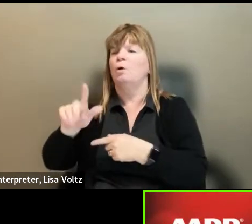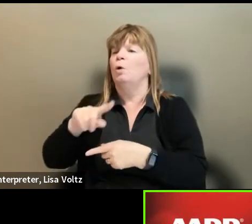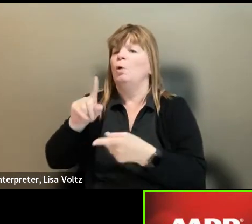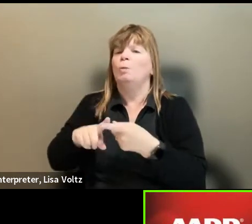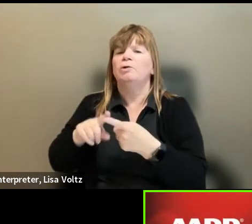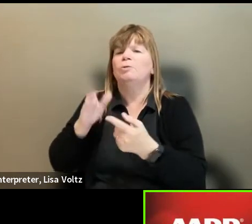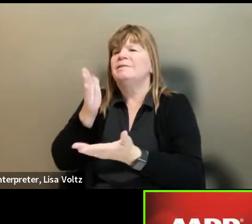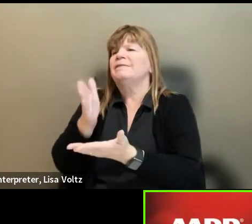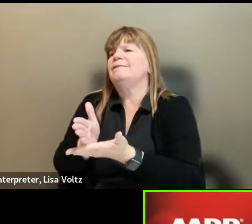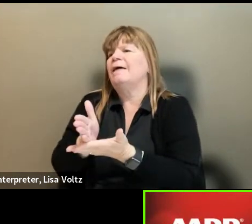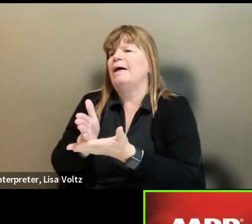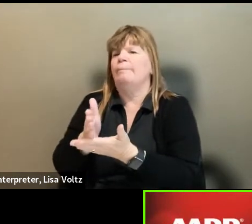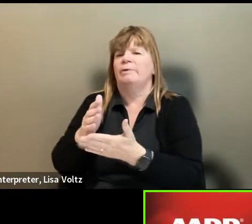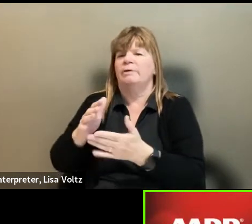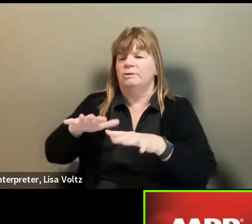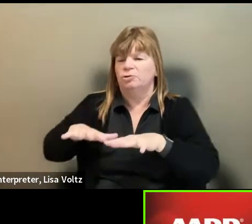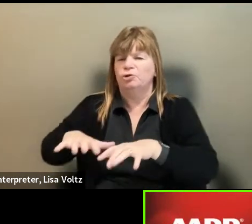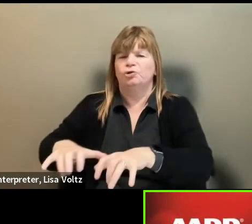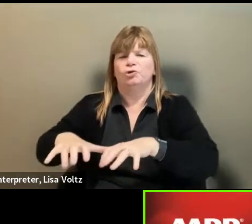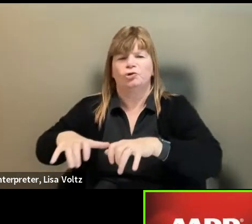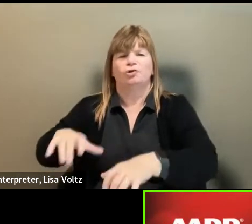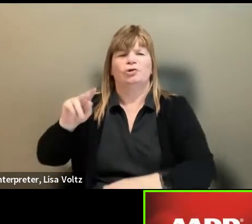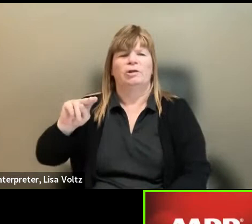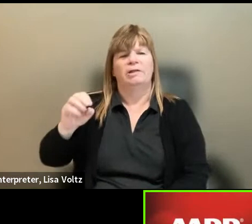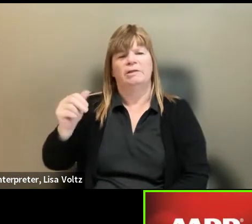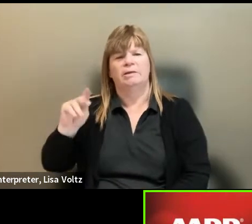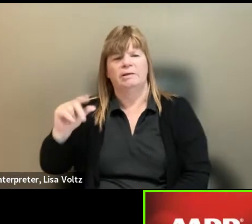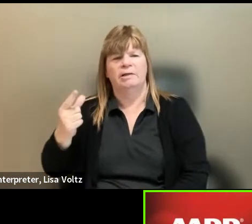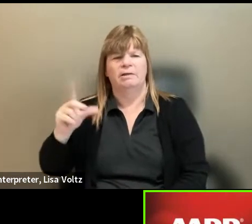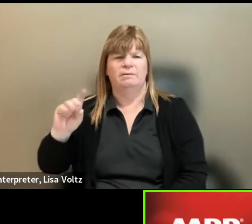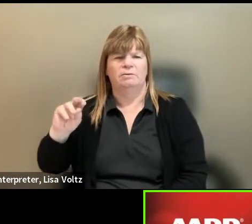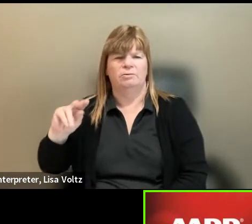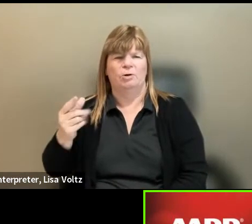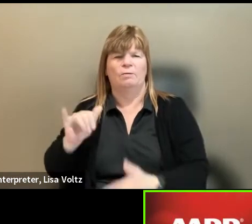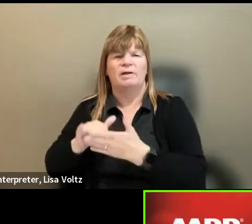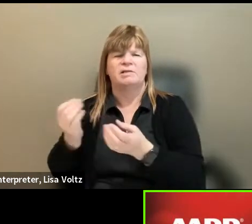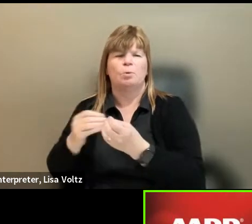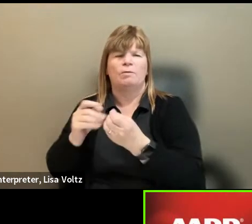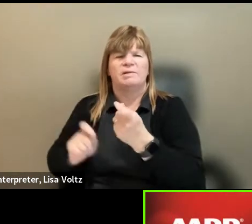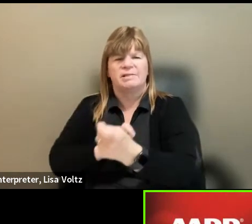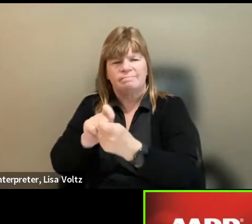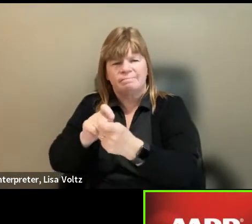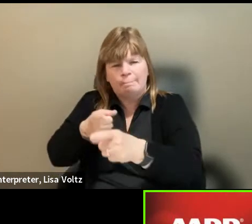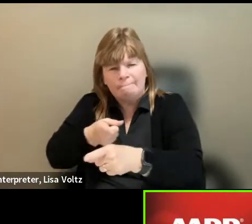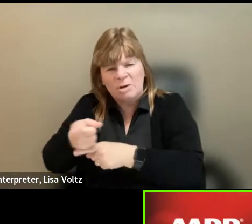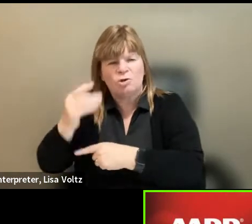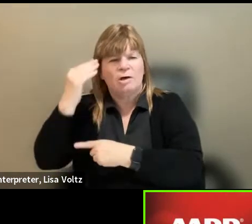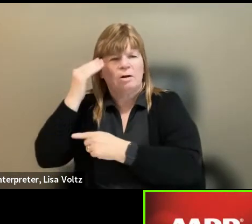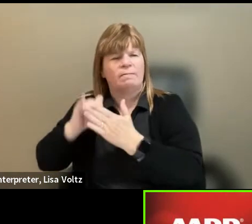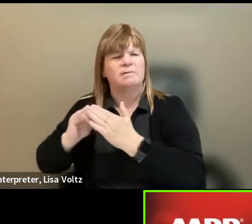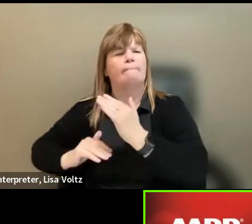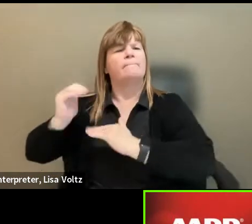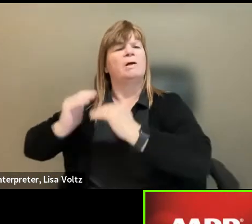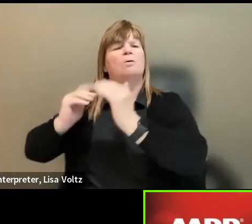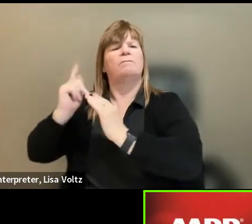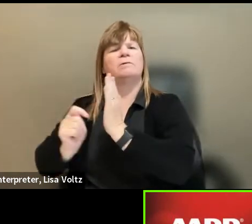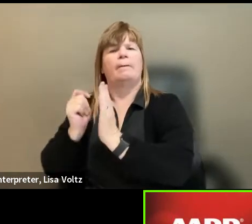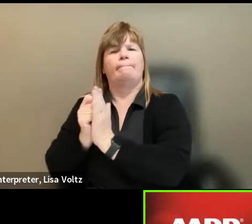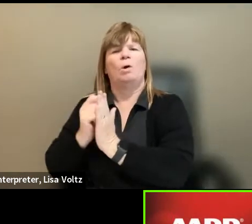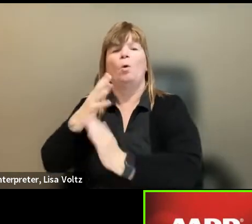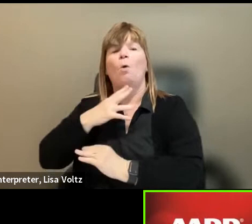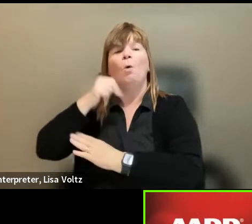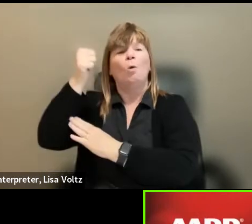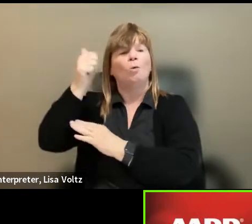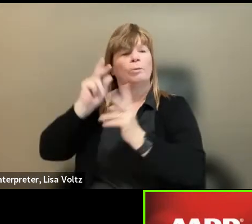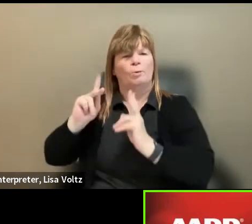kneading the dough. That is a, uh, you know, that's a kind of specialized knowledge that is built up over time. And older workers are rich in this kind of